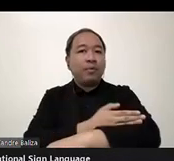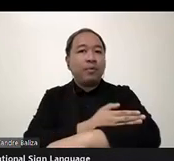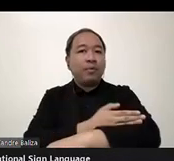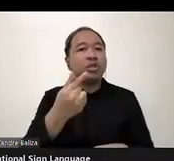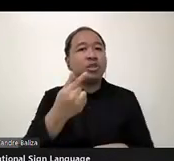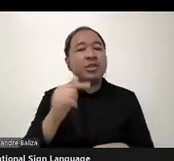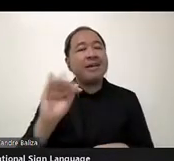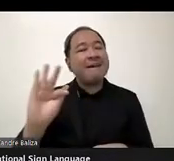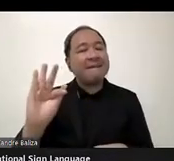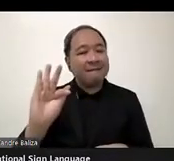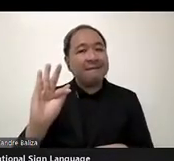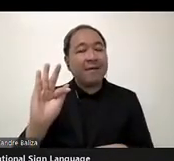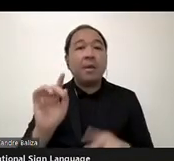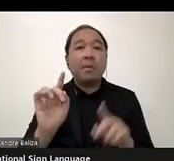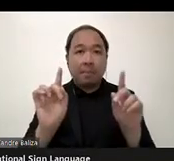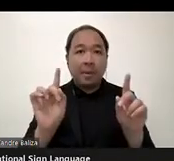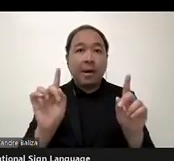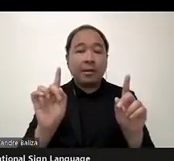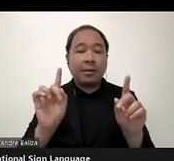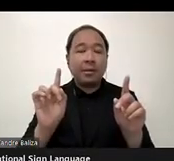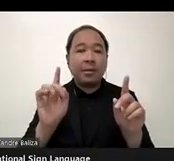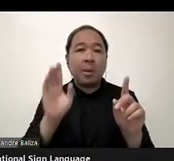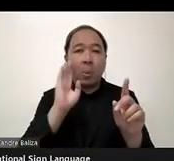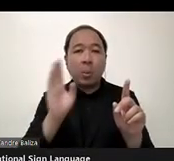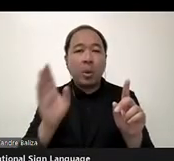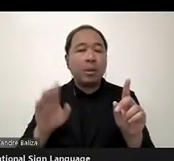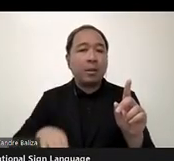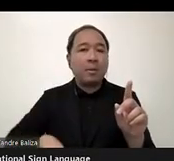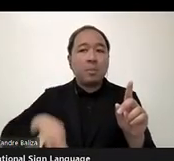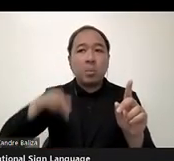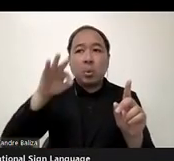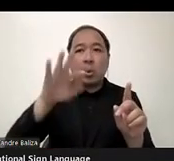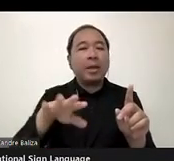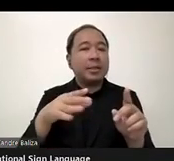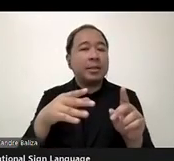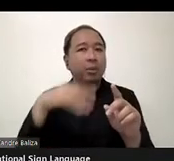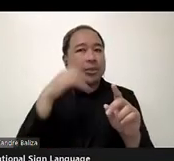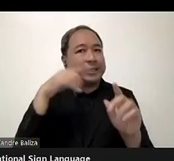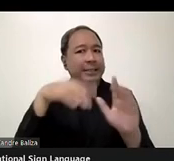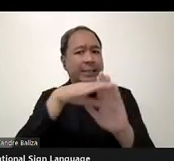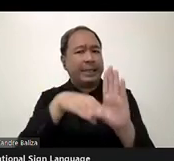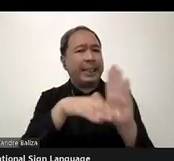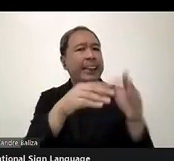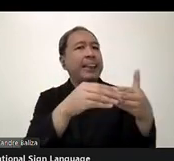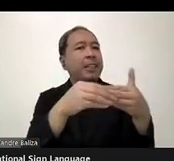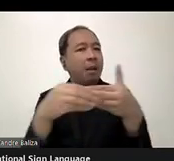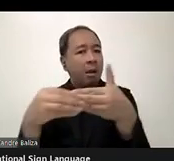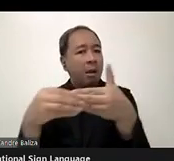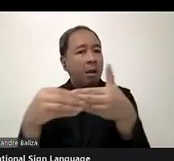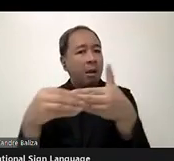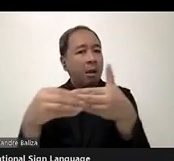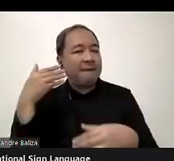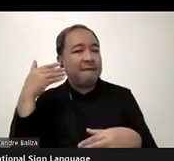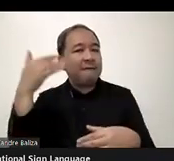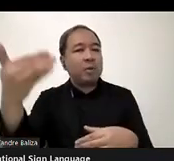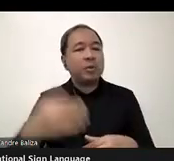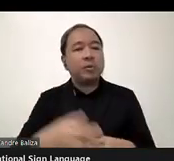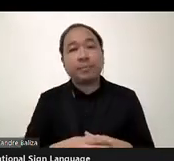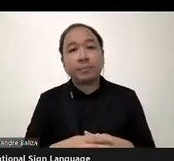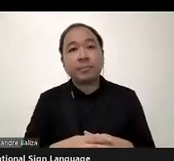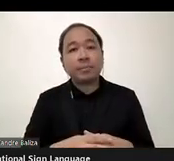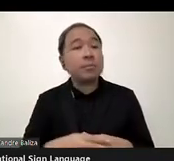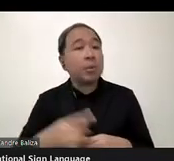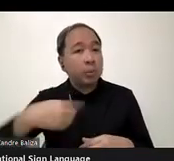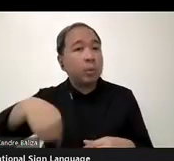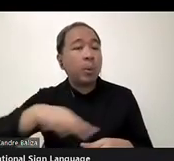in, in our, in our guide to future ones. Um, and that we will work also